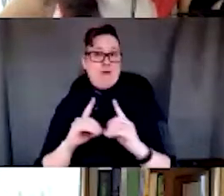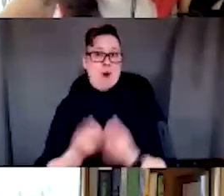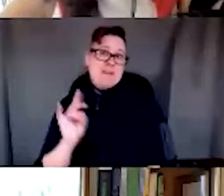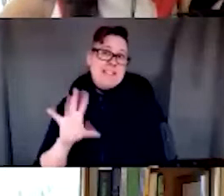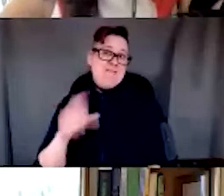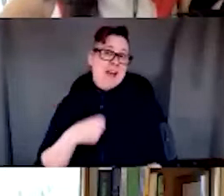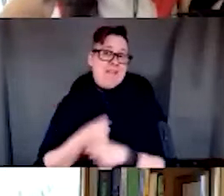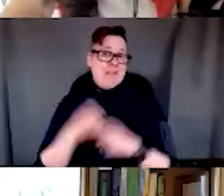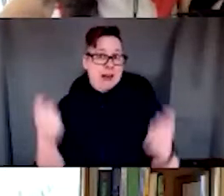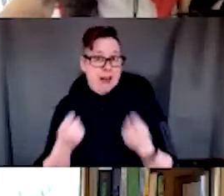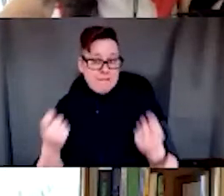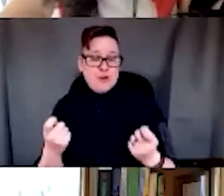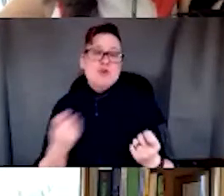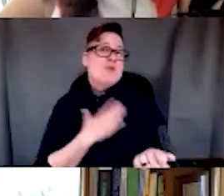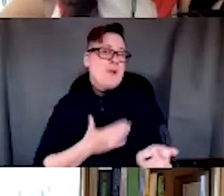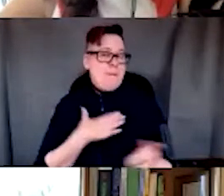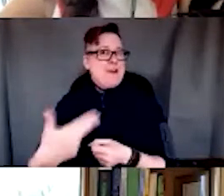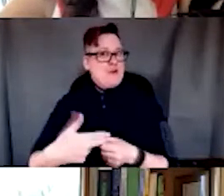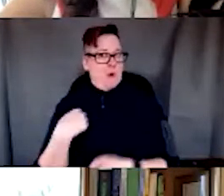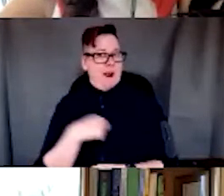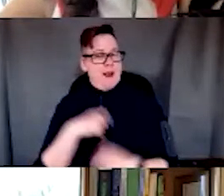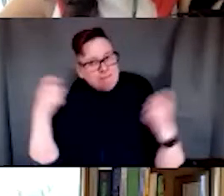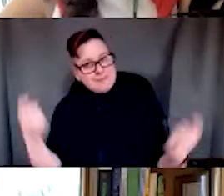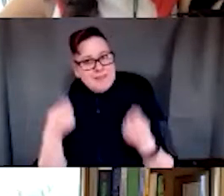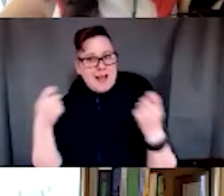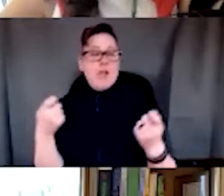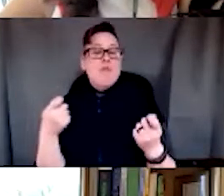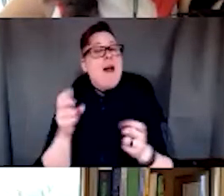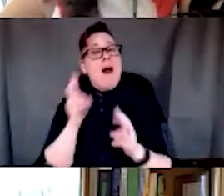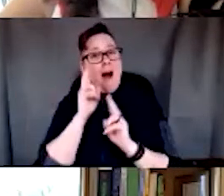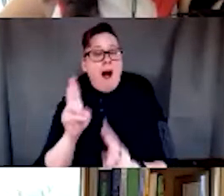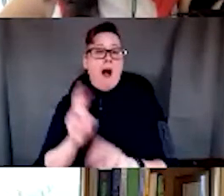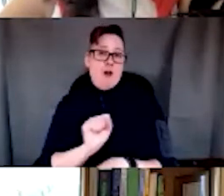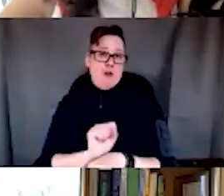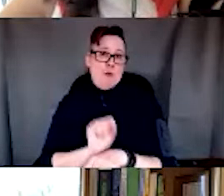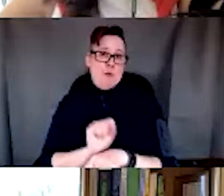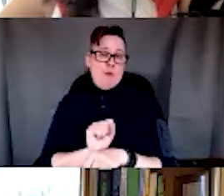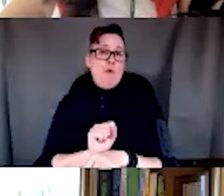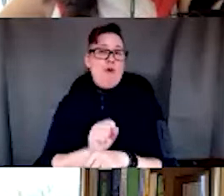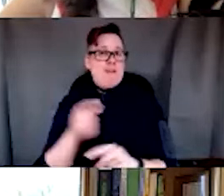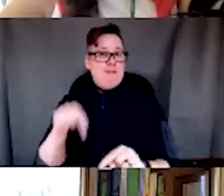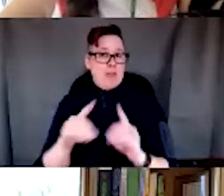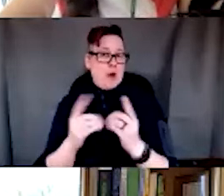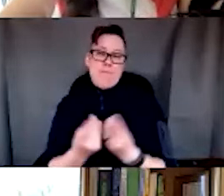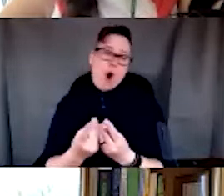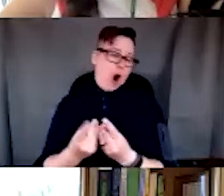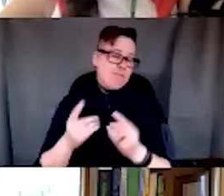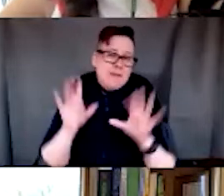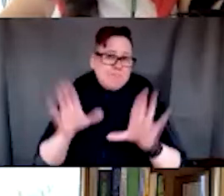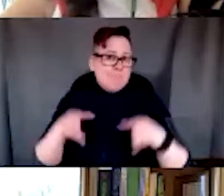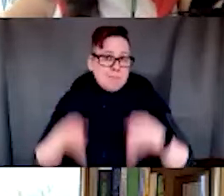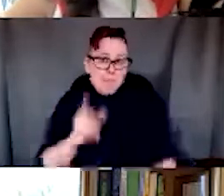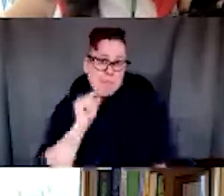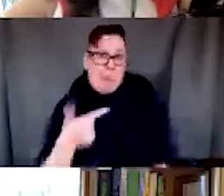anniversary, we invite you to join us in celebrating by honoring the work of the department's great change agents,